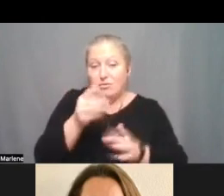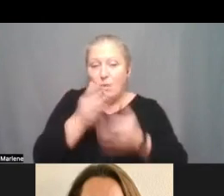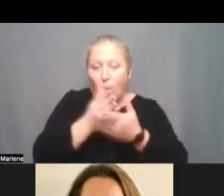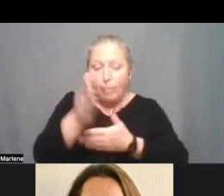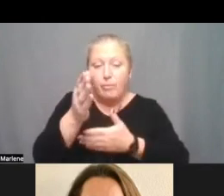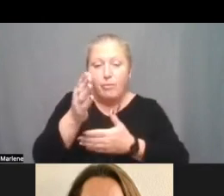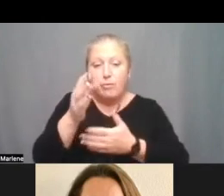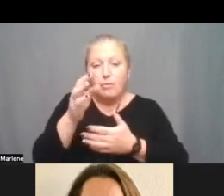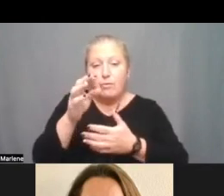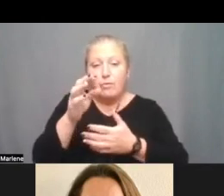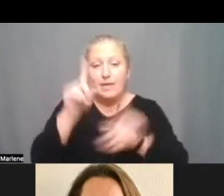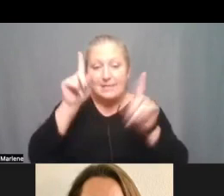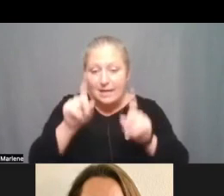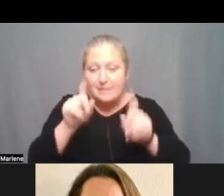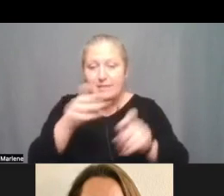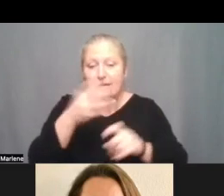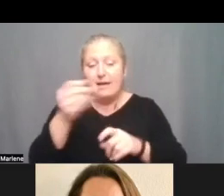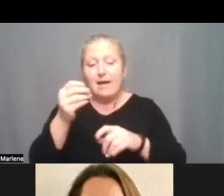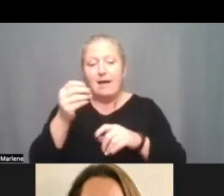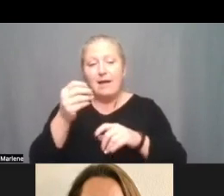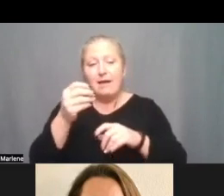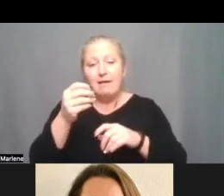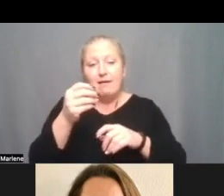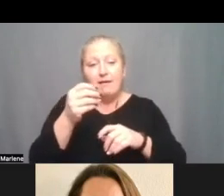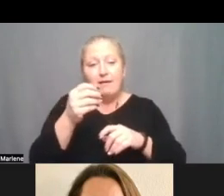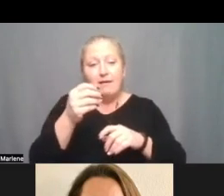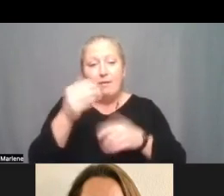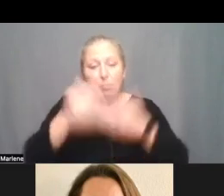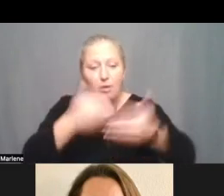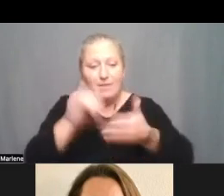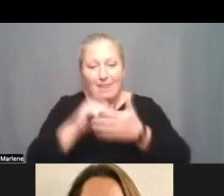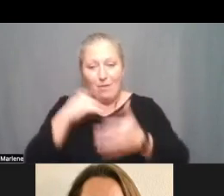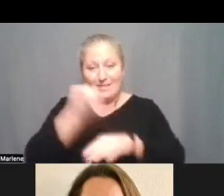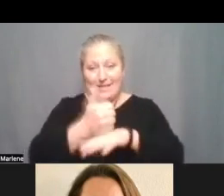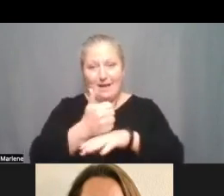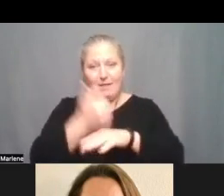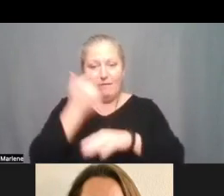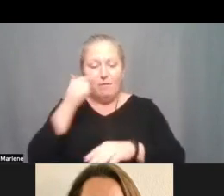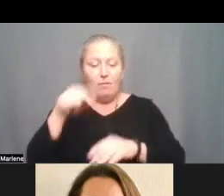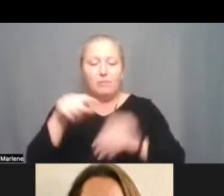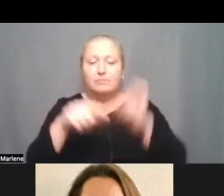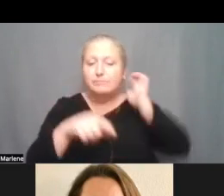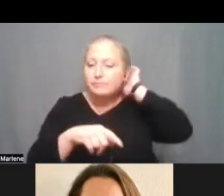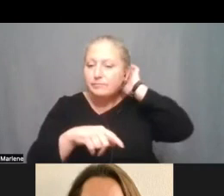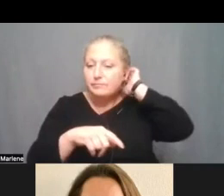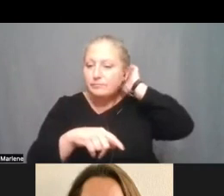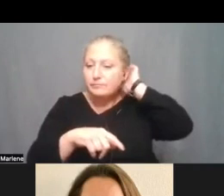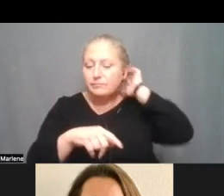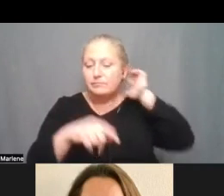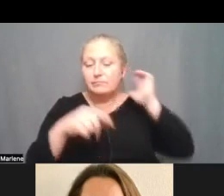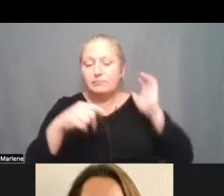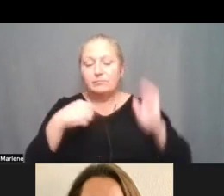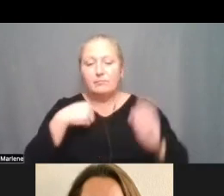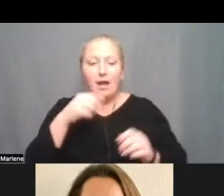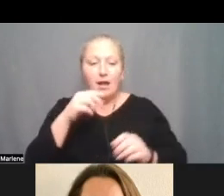the testing and um the process that we set up for um i i'd love to at some